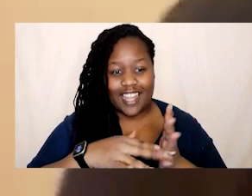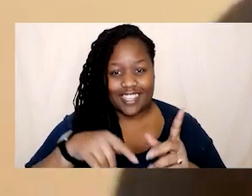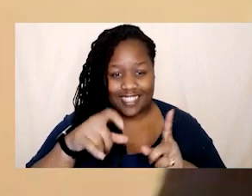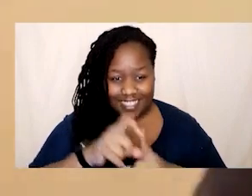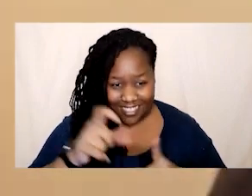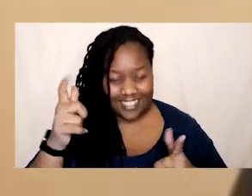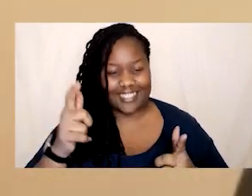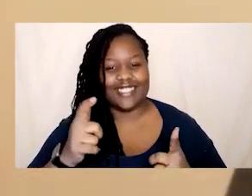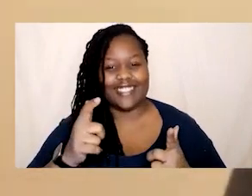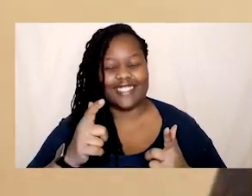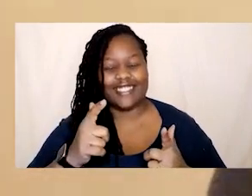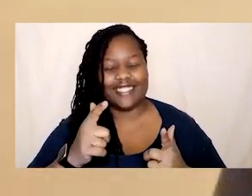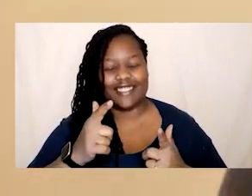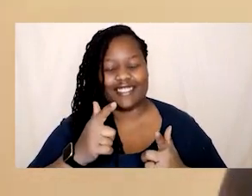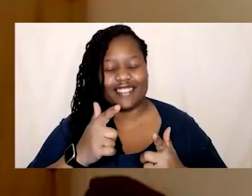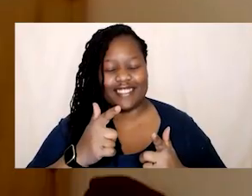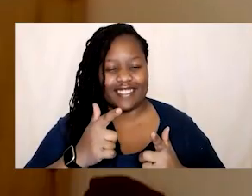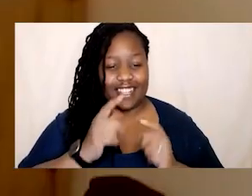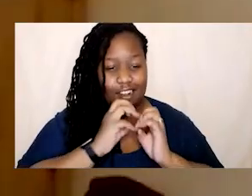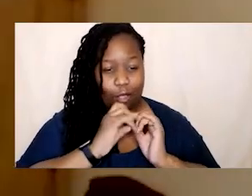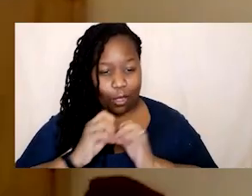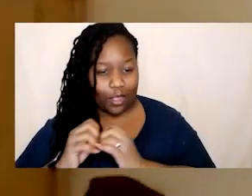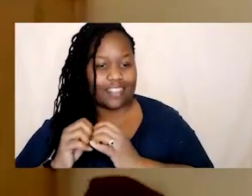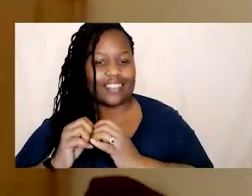this rio naldo fernalvio